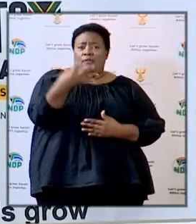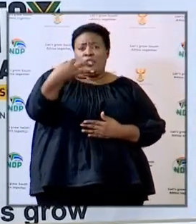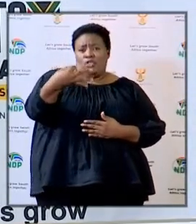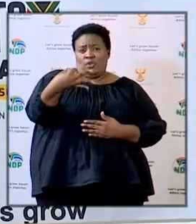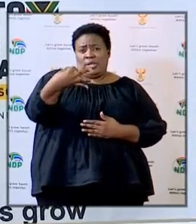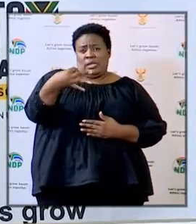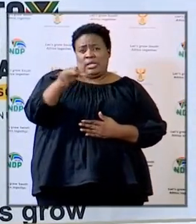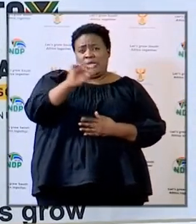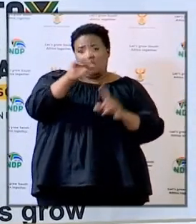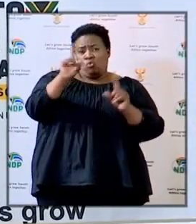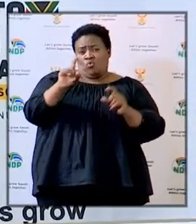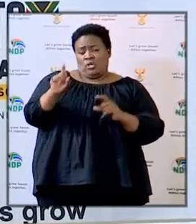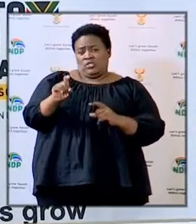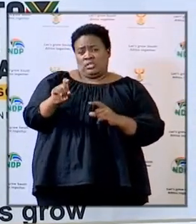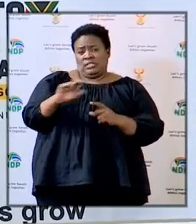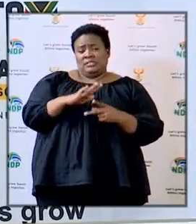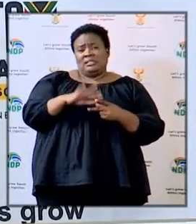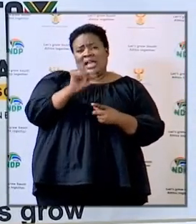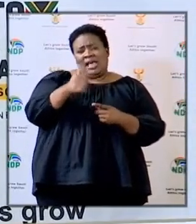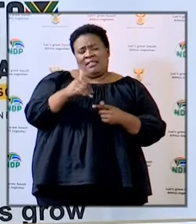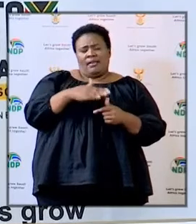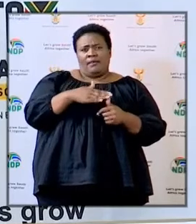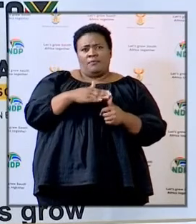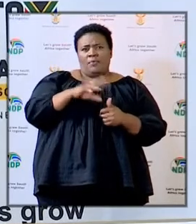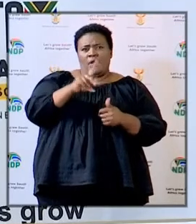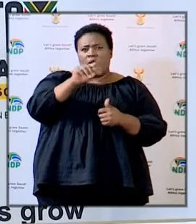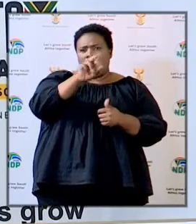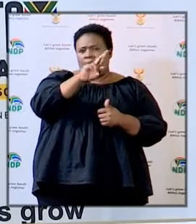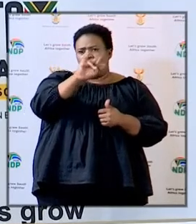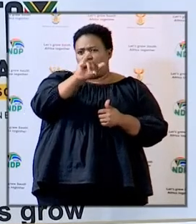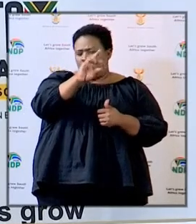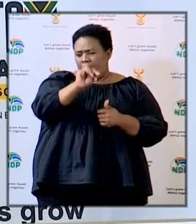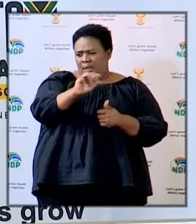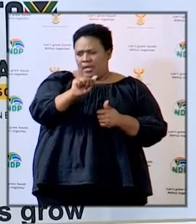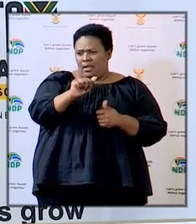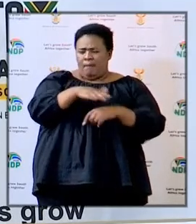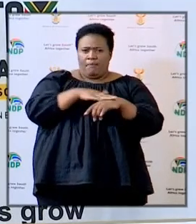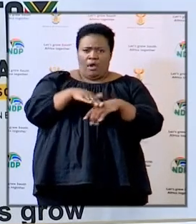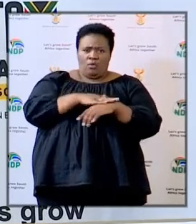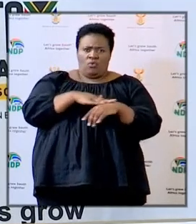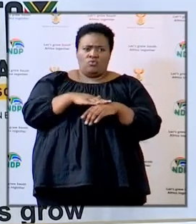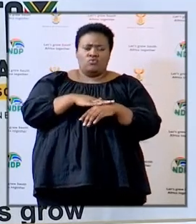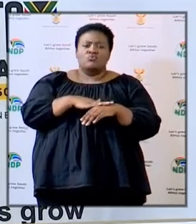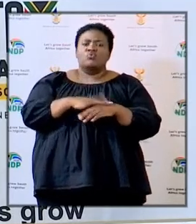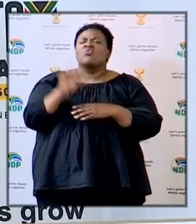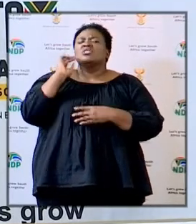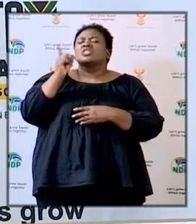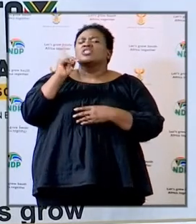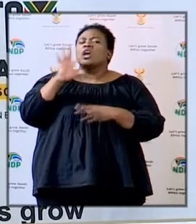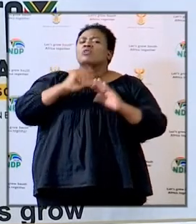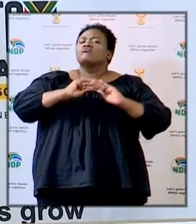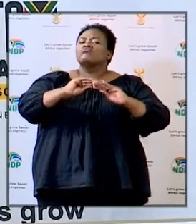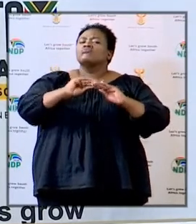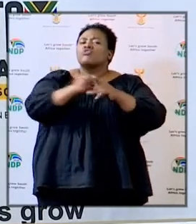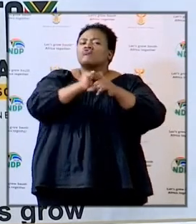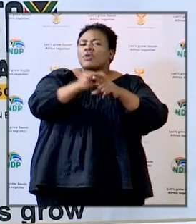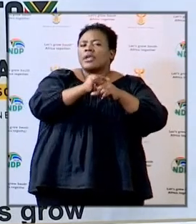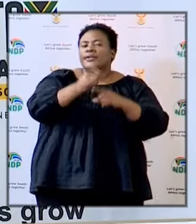questions the other one is Karima Brown's question on who is training teachers